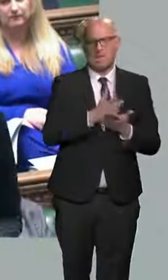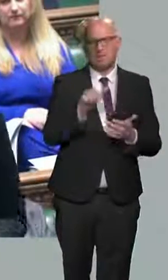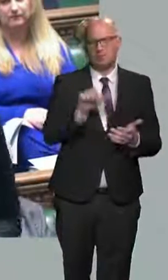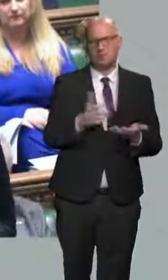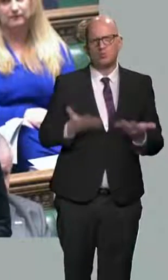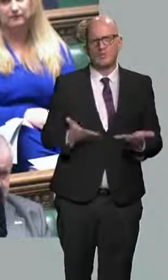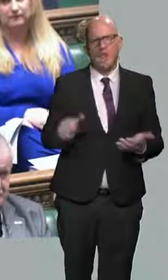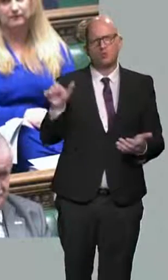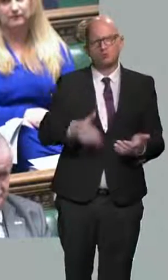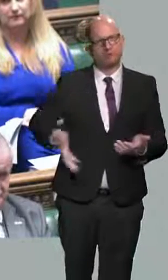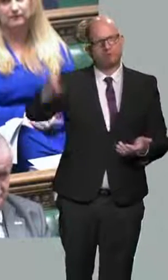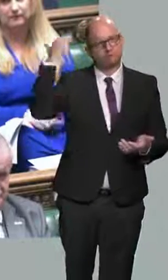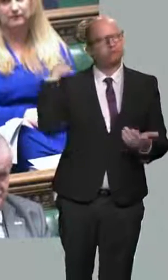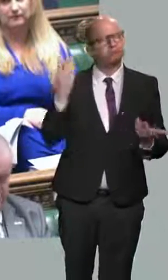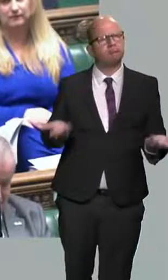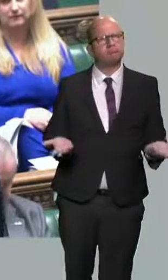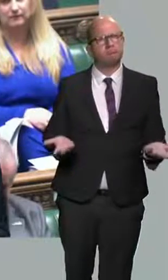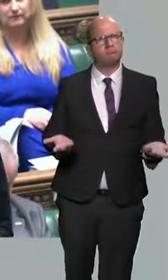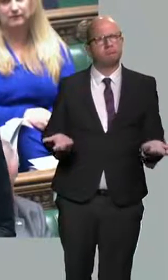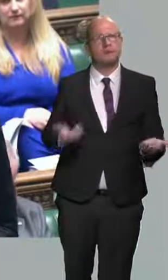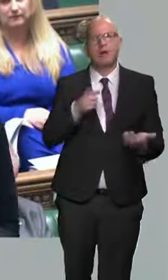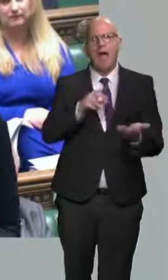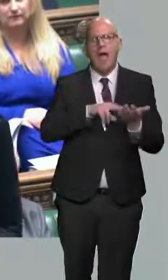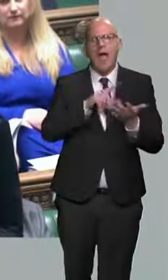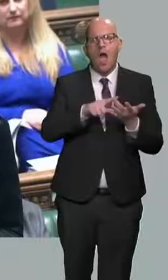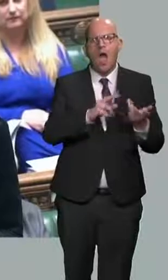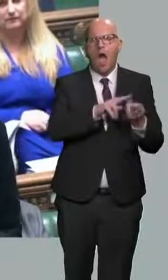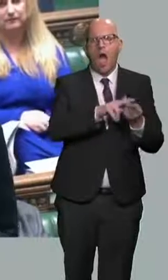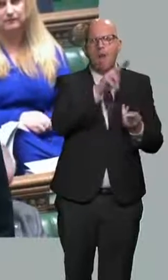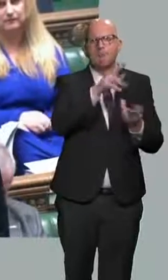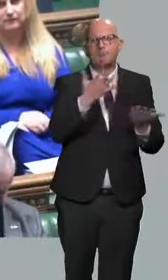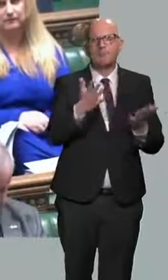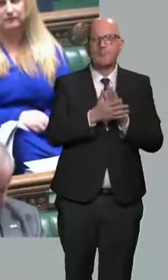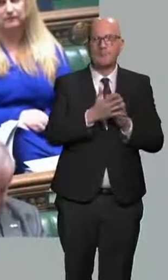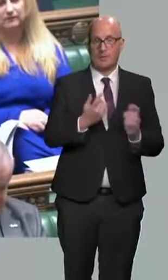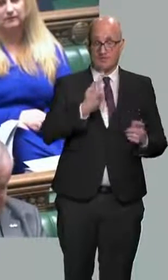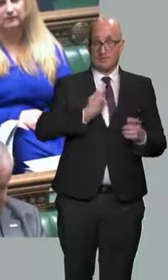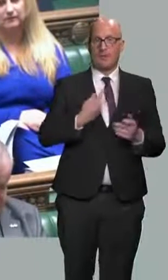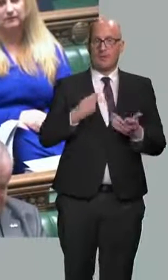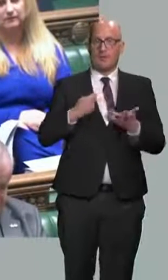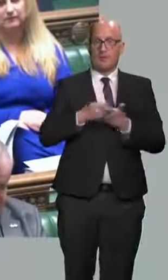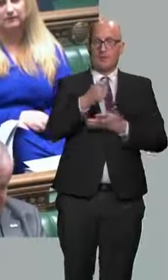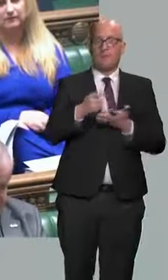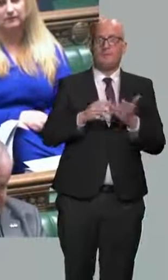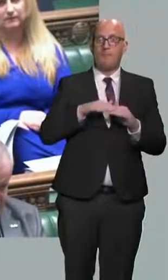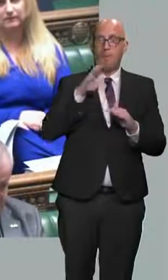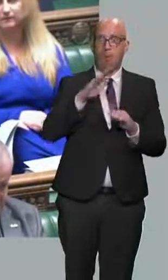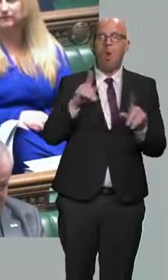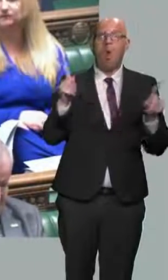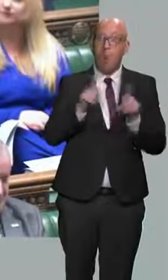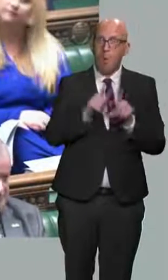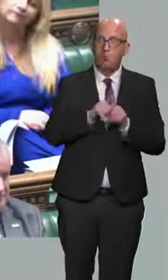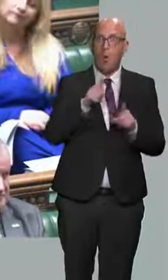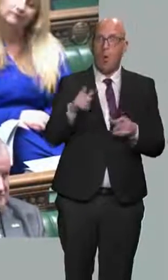should have brought a long time ago. And hiking national insurance is a tax on individuals, but also, Mr Speaker, a tax on